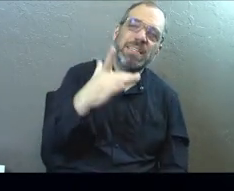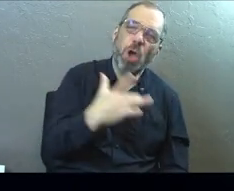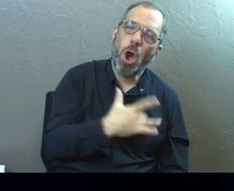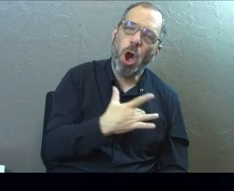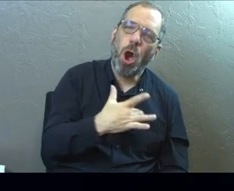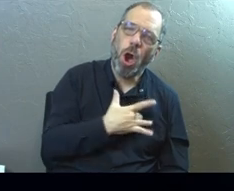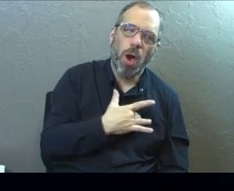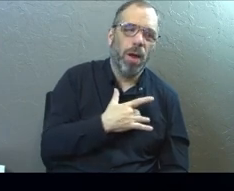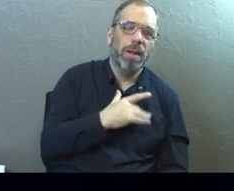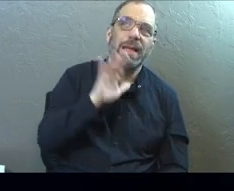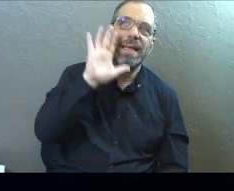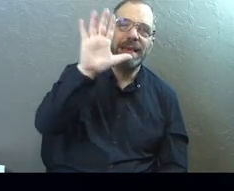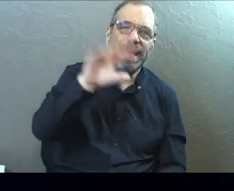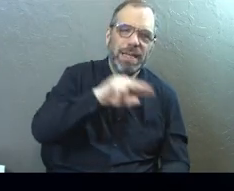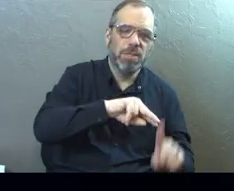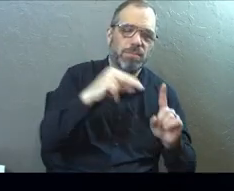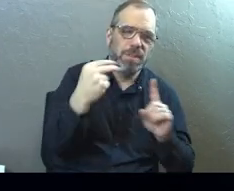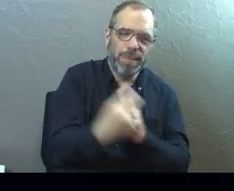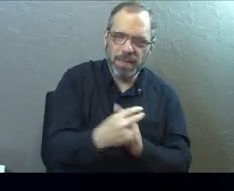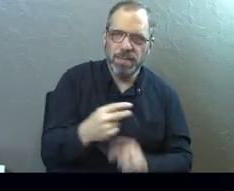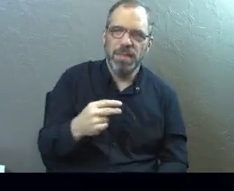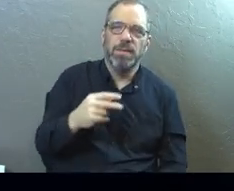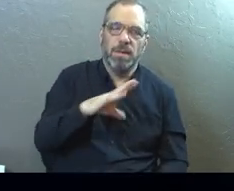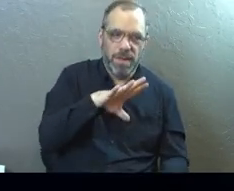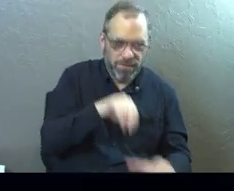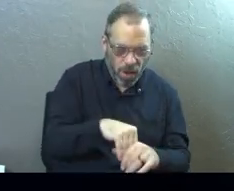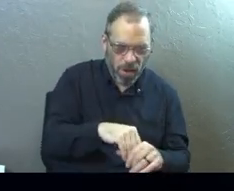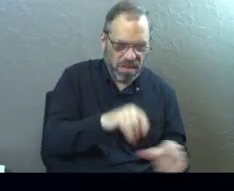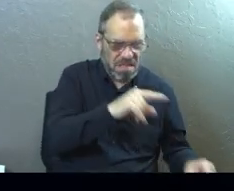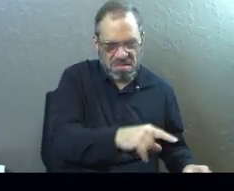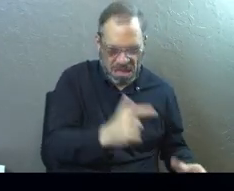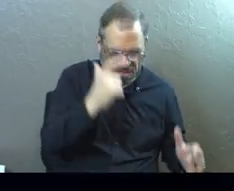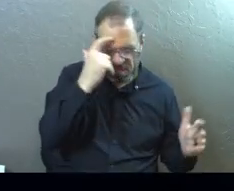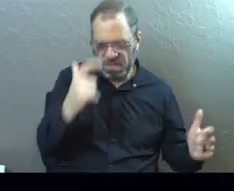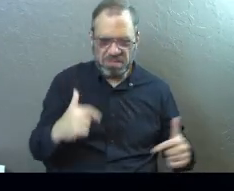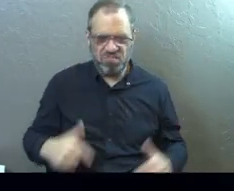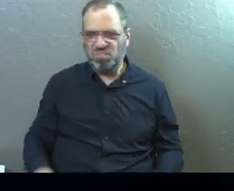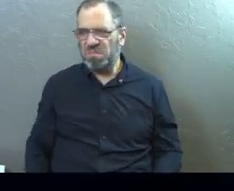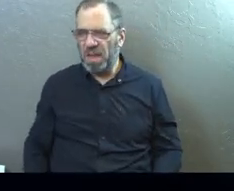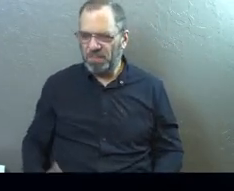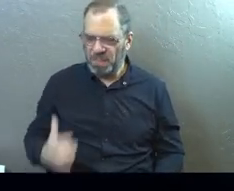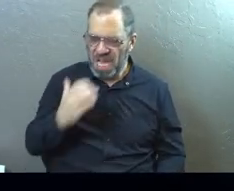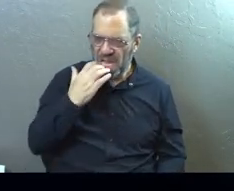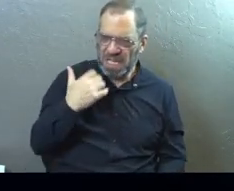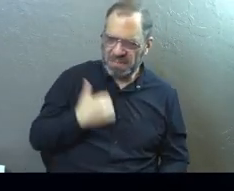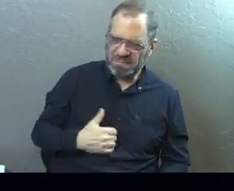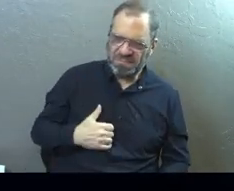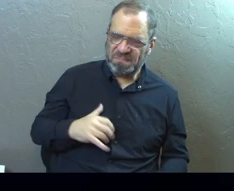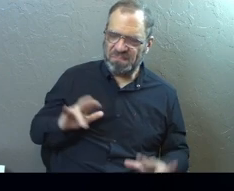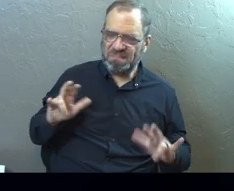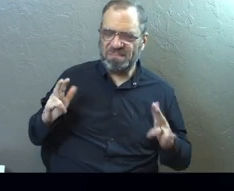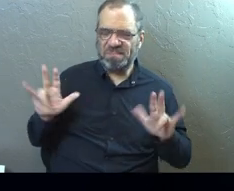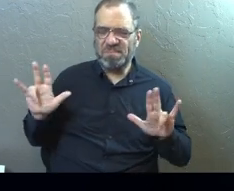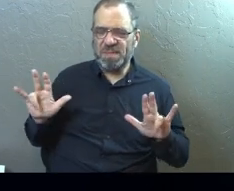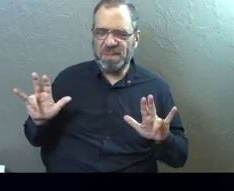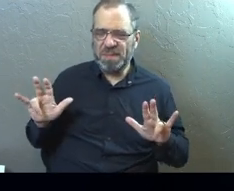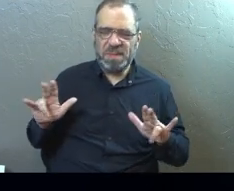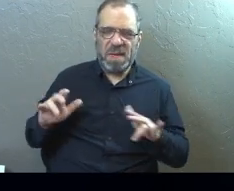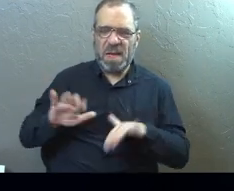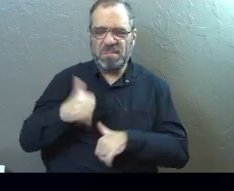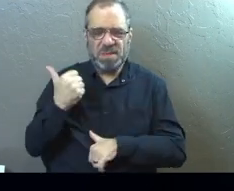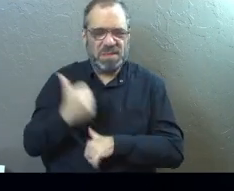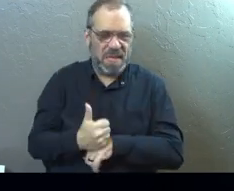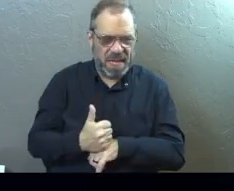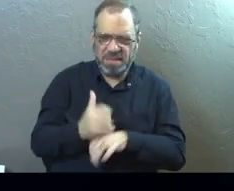for them, right? Being set apart to them when they're in the midst of that and then of themself and of their flesh is I'm set apart. I'm more worthy. Maybe I'm set